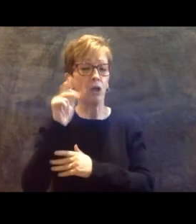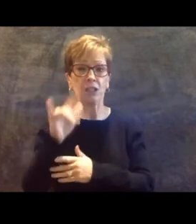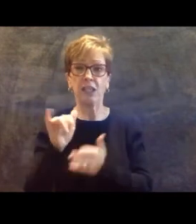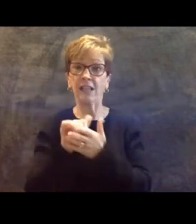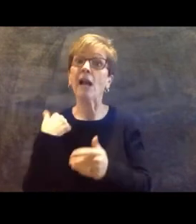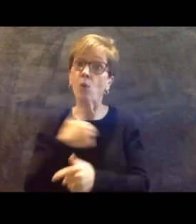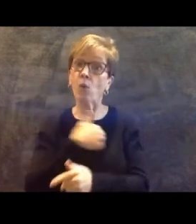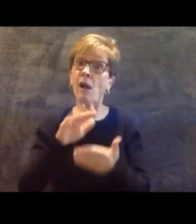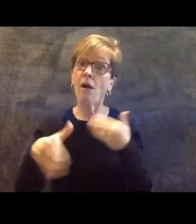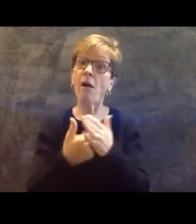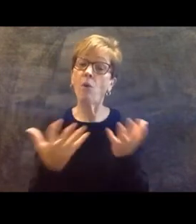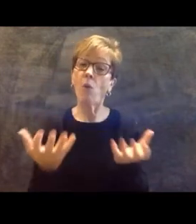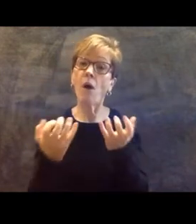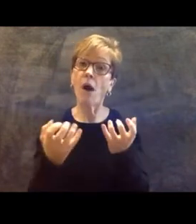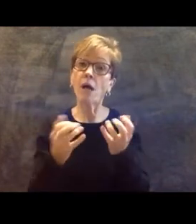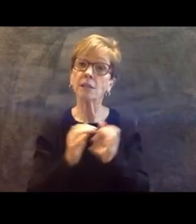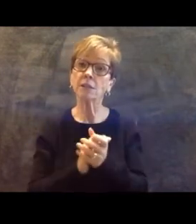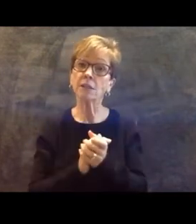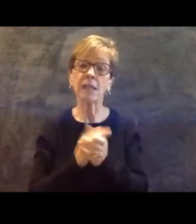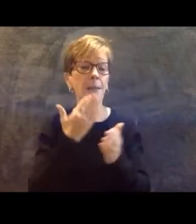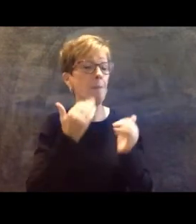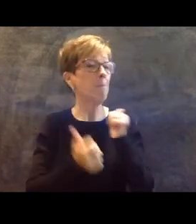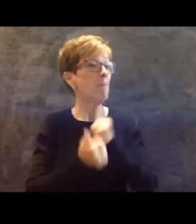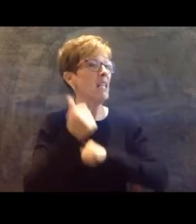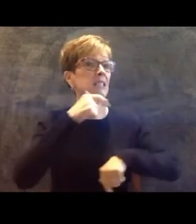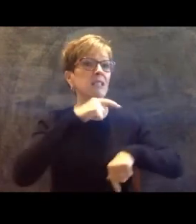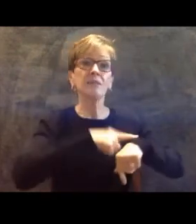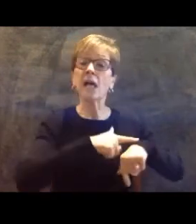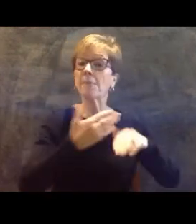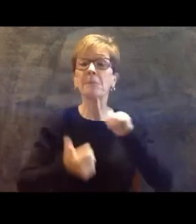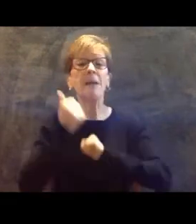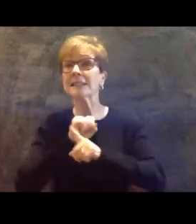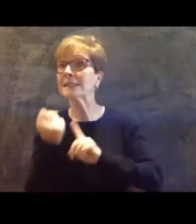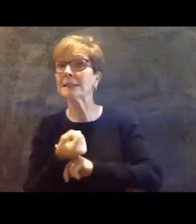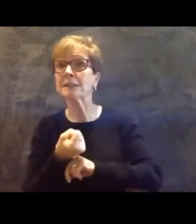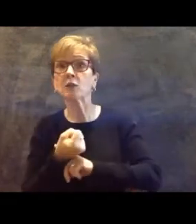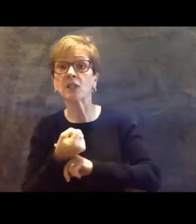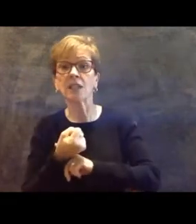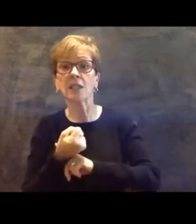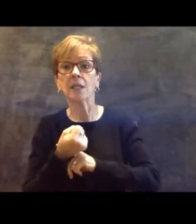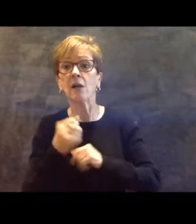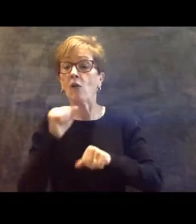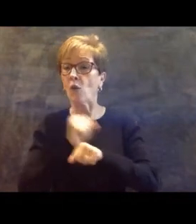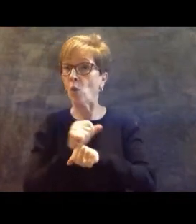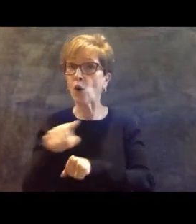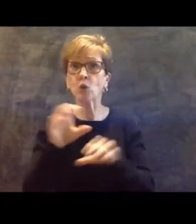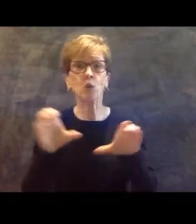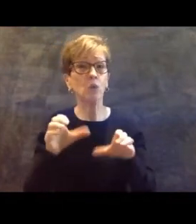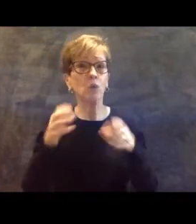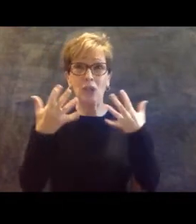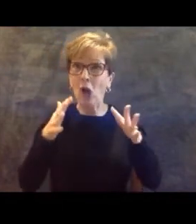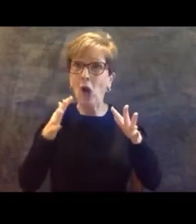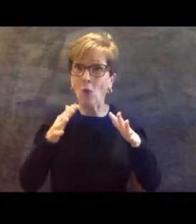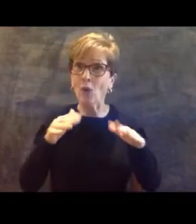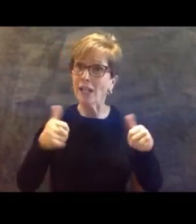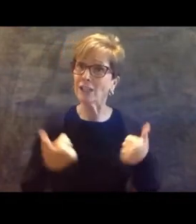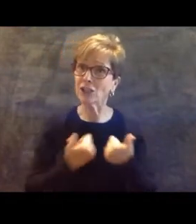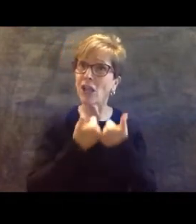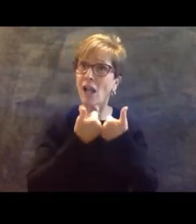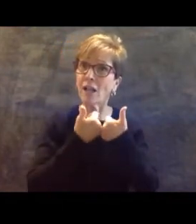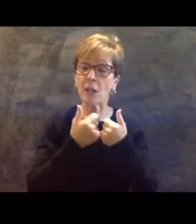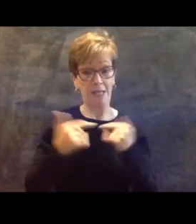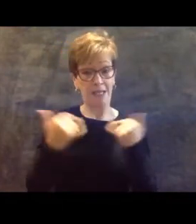best of times and the best of circumstances, the work you do is already so challenging. During this pandemic,